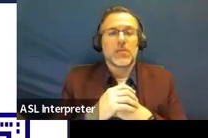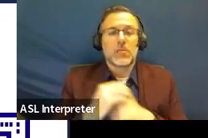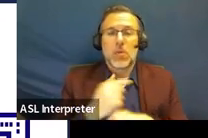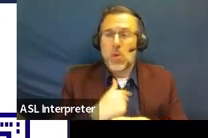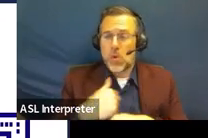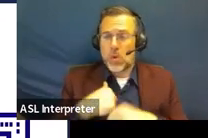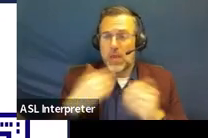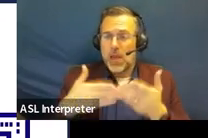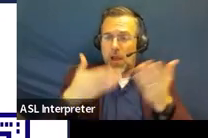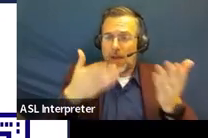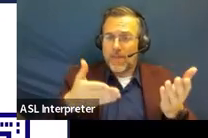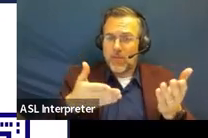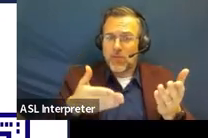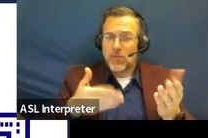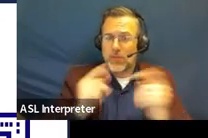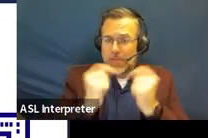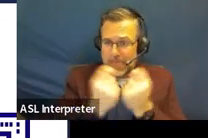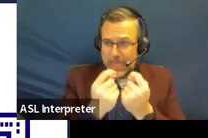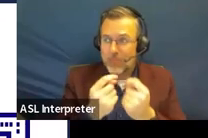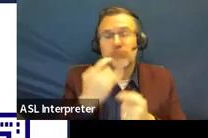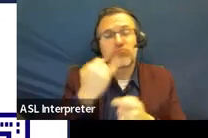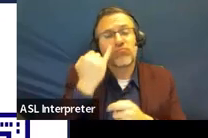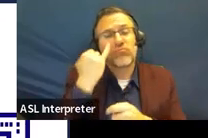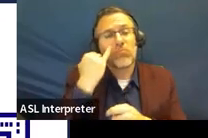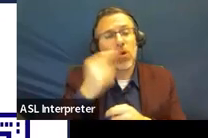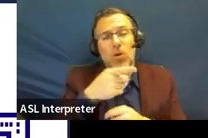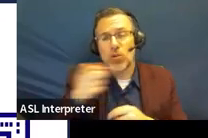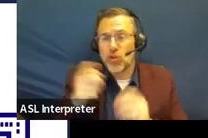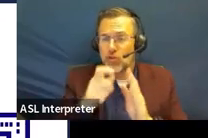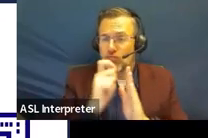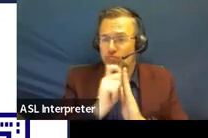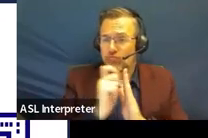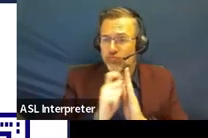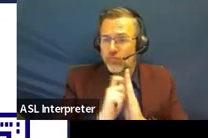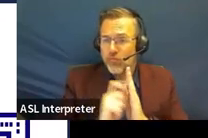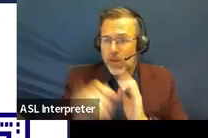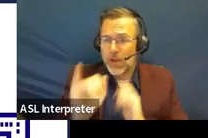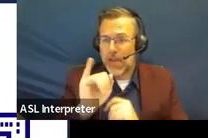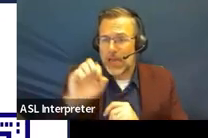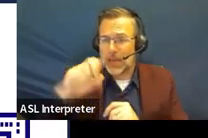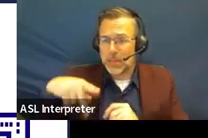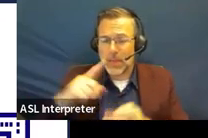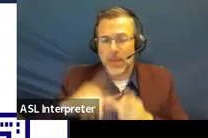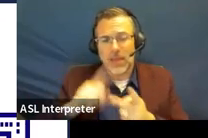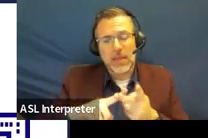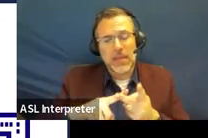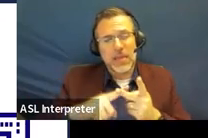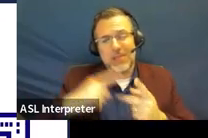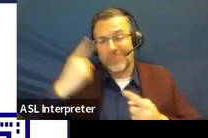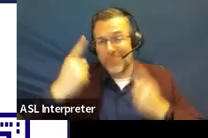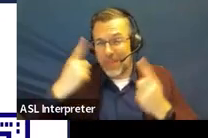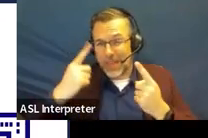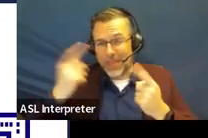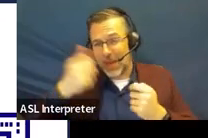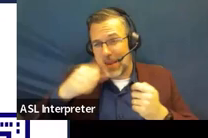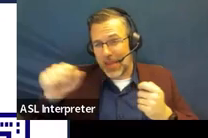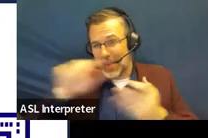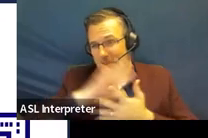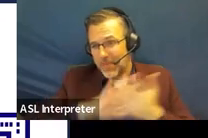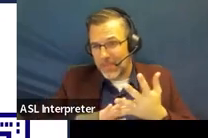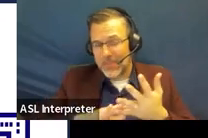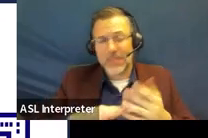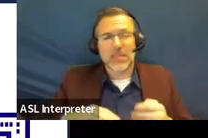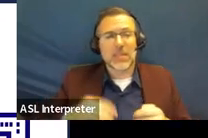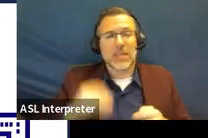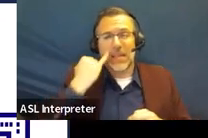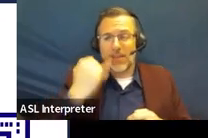for our, as our team is if you are writing an IEP, if you're considering any of this stuff, um, and you have some,